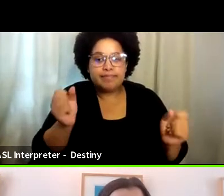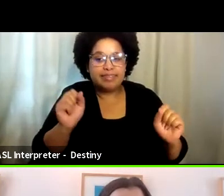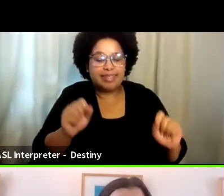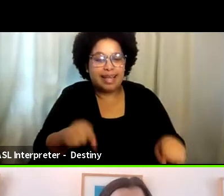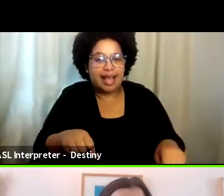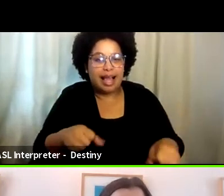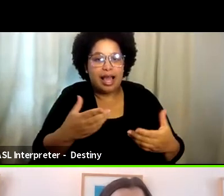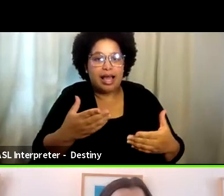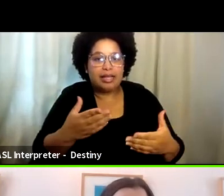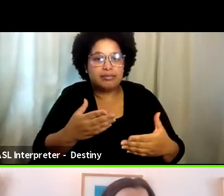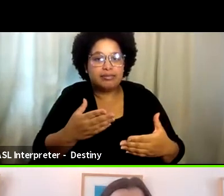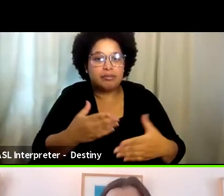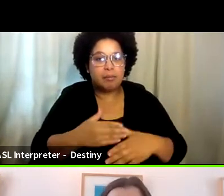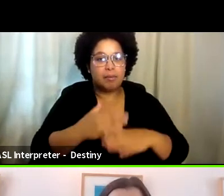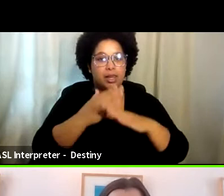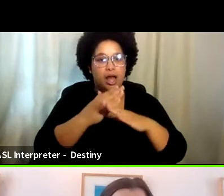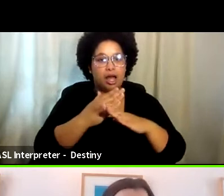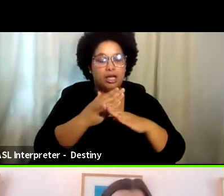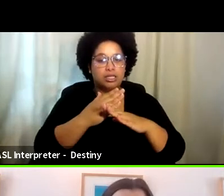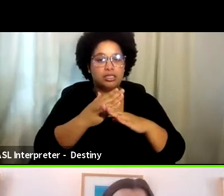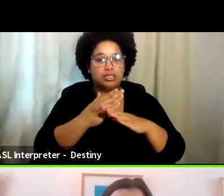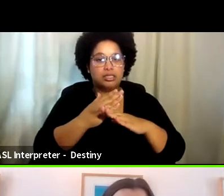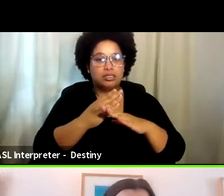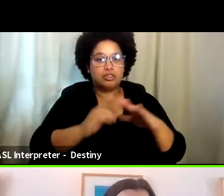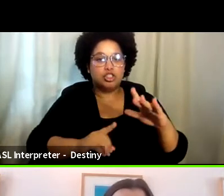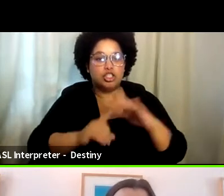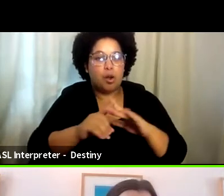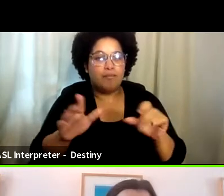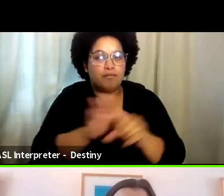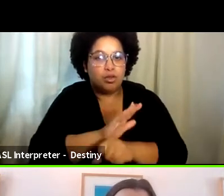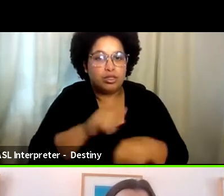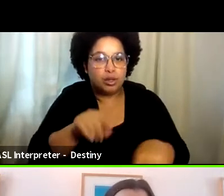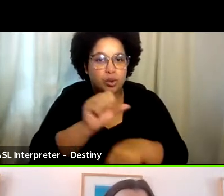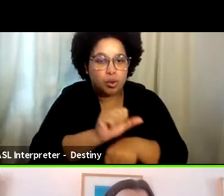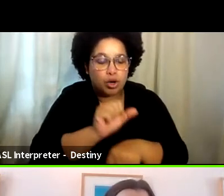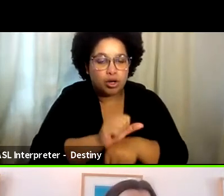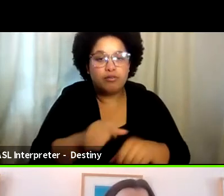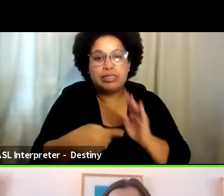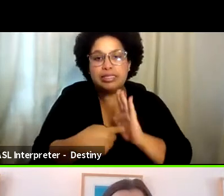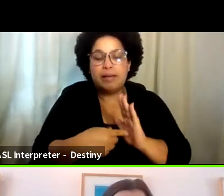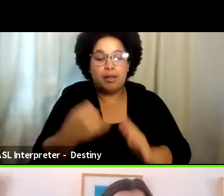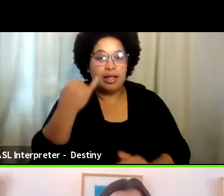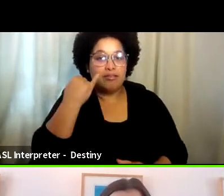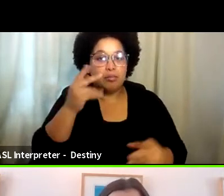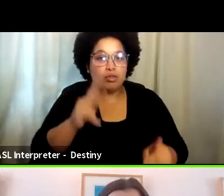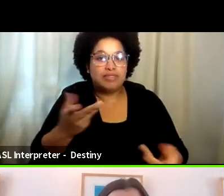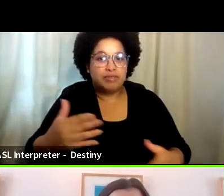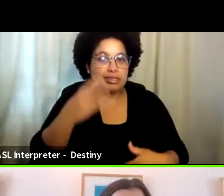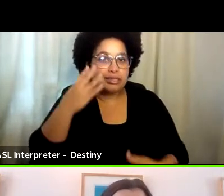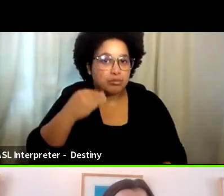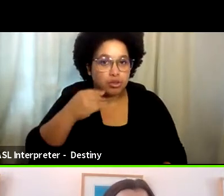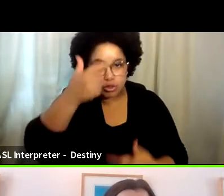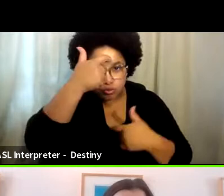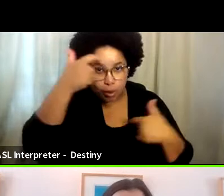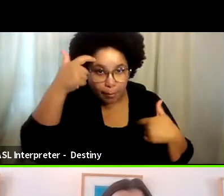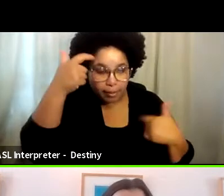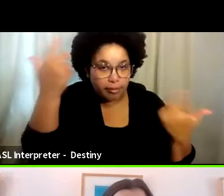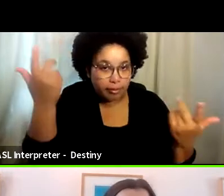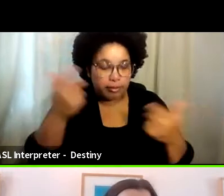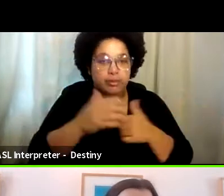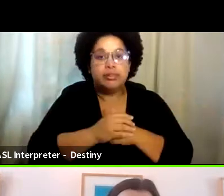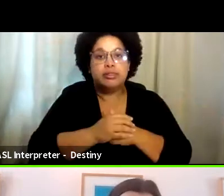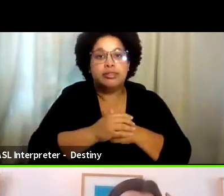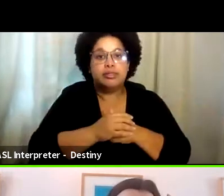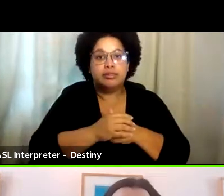way of being able to show up fully at work, such as if someone has trauma in their background and they're being